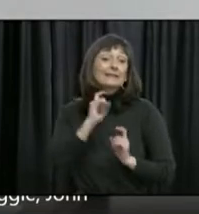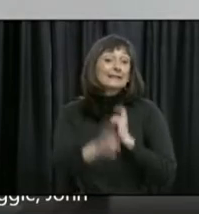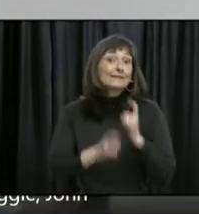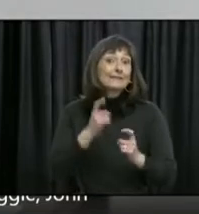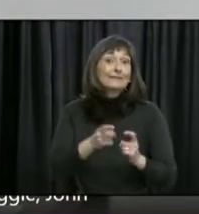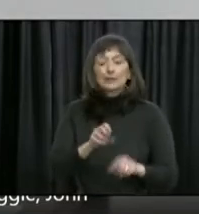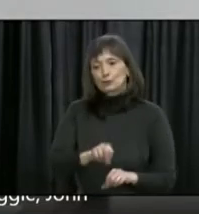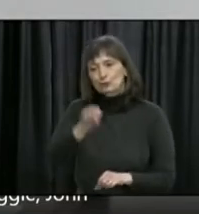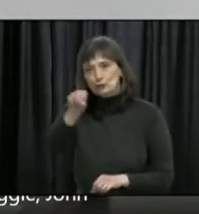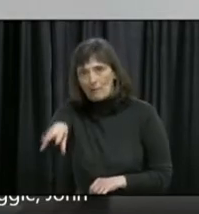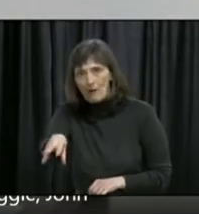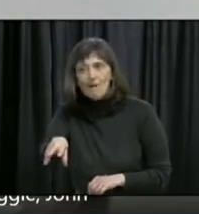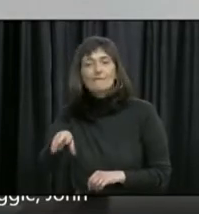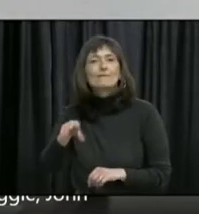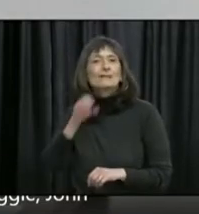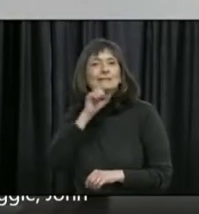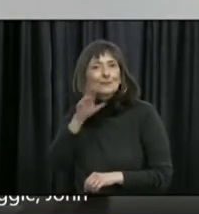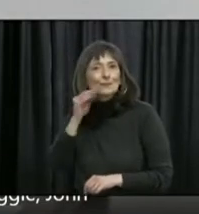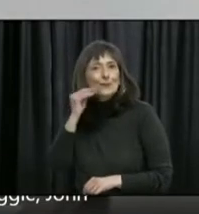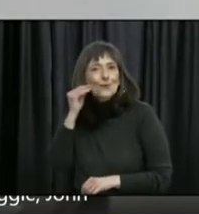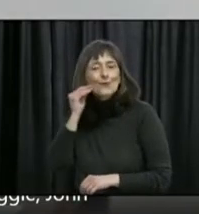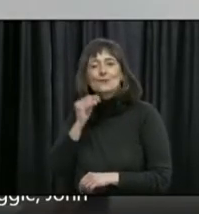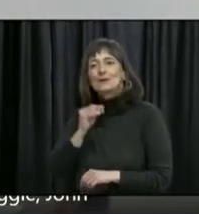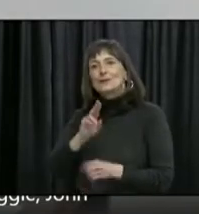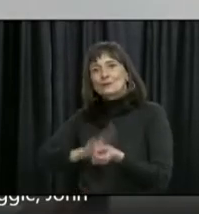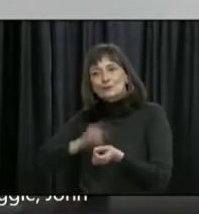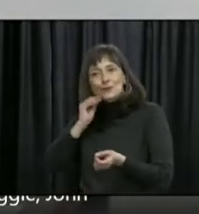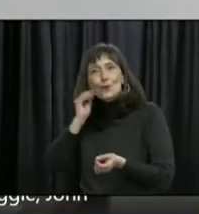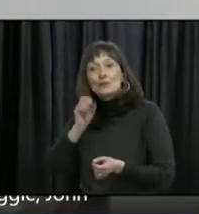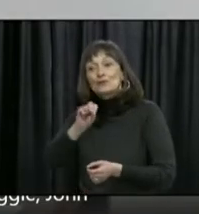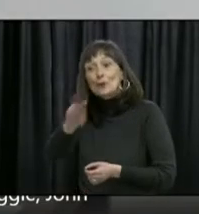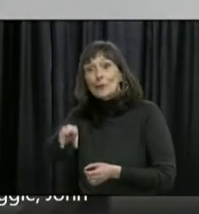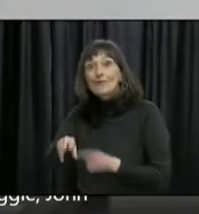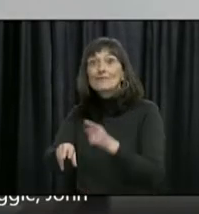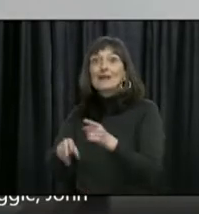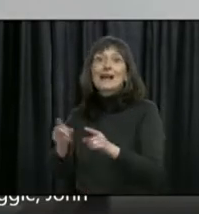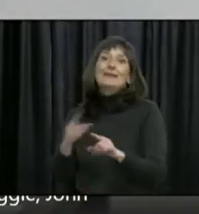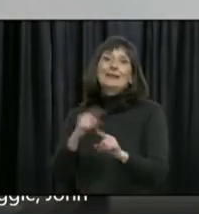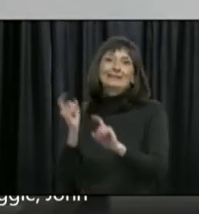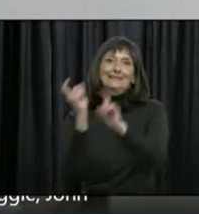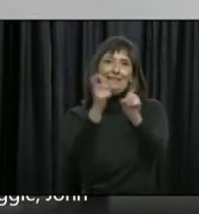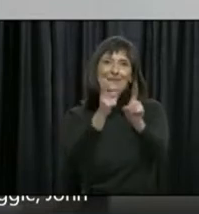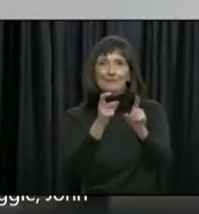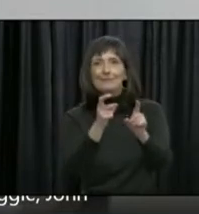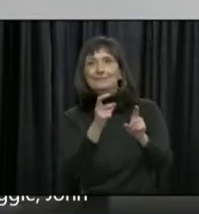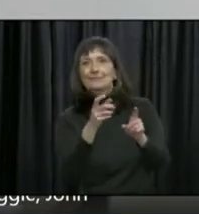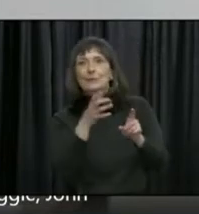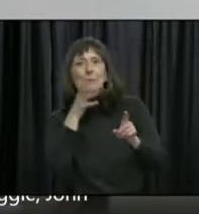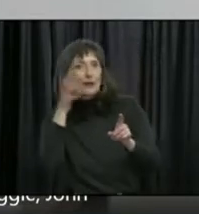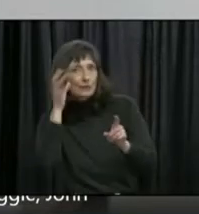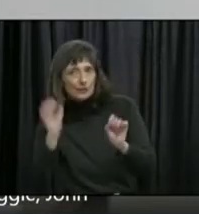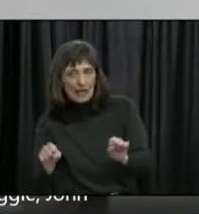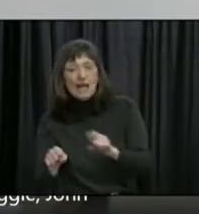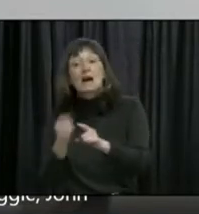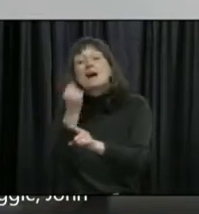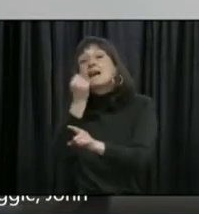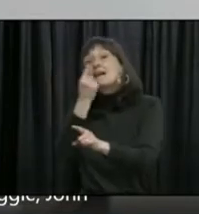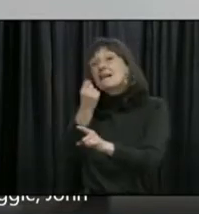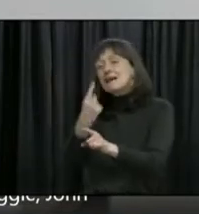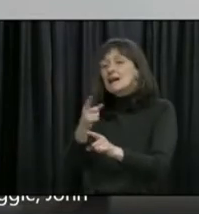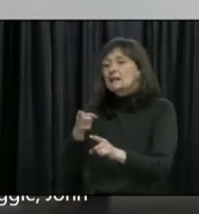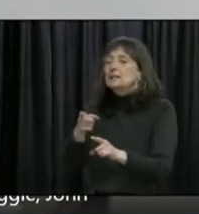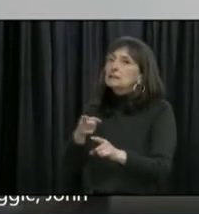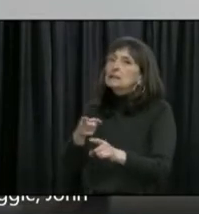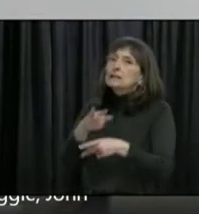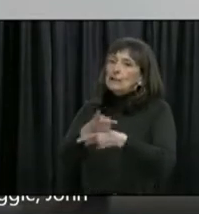should be done in consultation with a particular facility, as they have some requirements for health and safety that will allow the contents of the